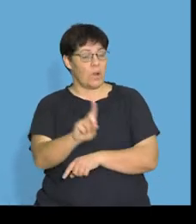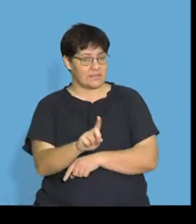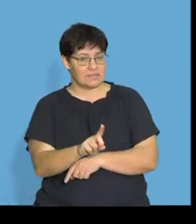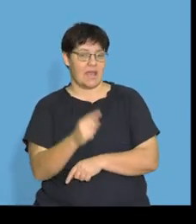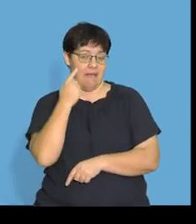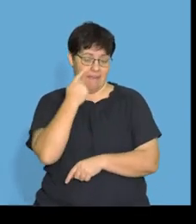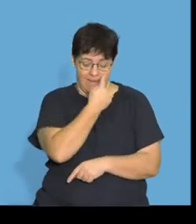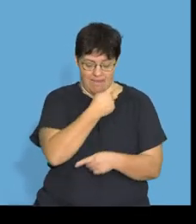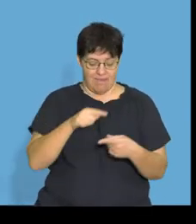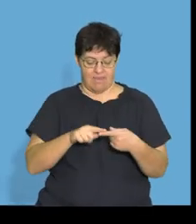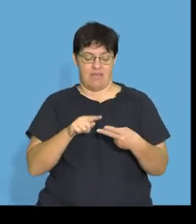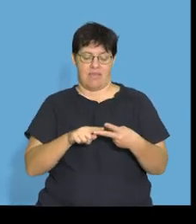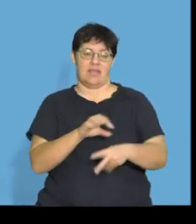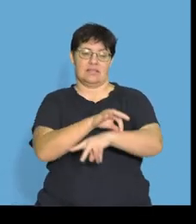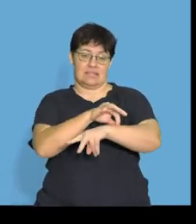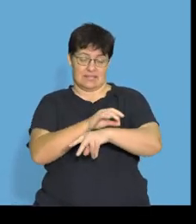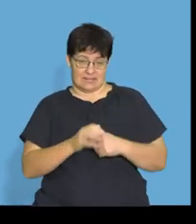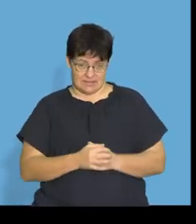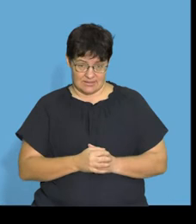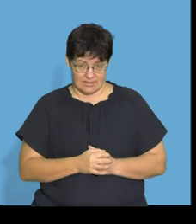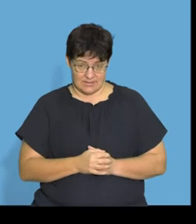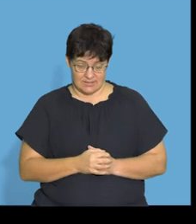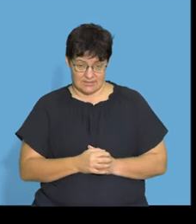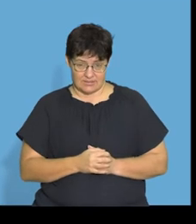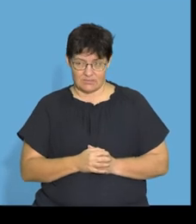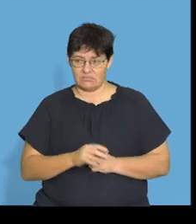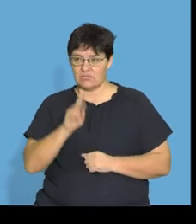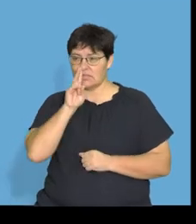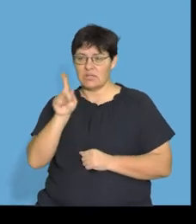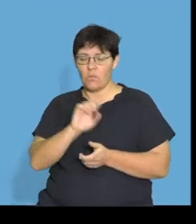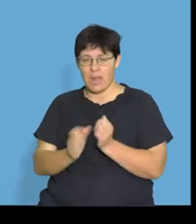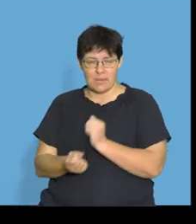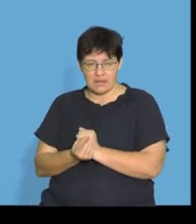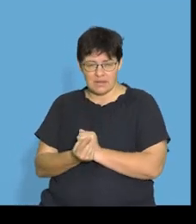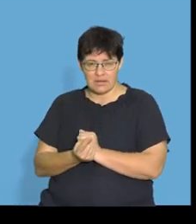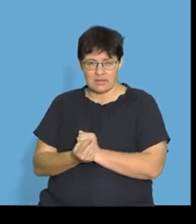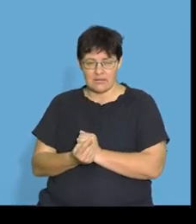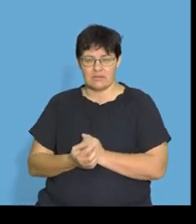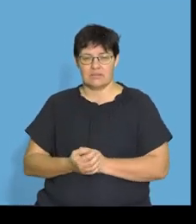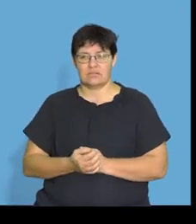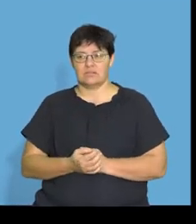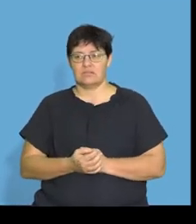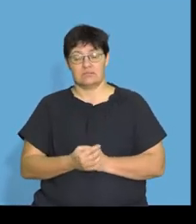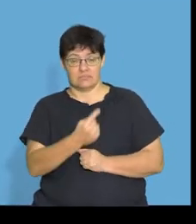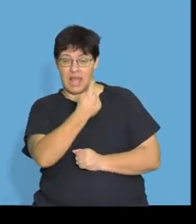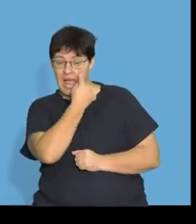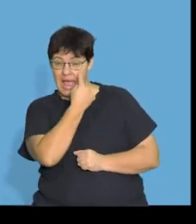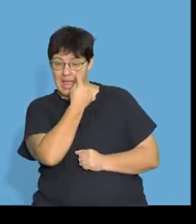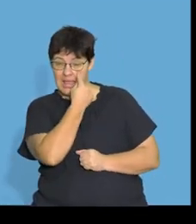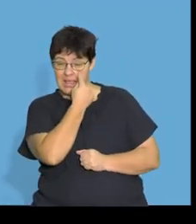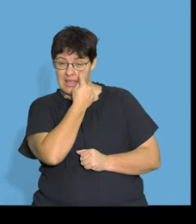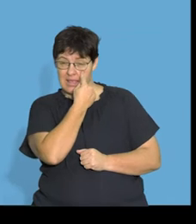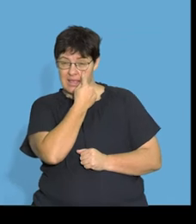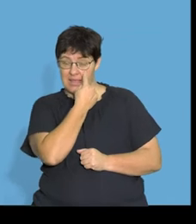and for our eyes. If you see this picture over here, what happens is, is his eye, the